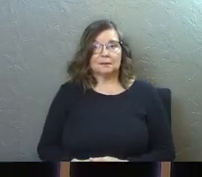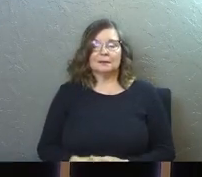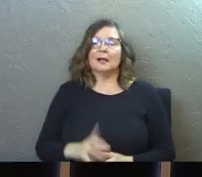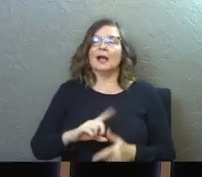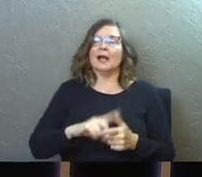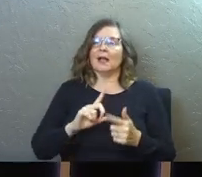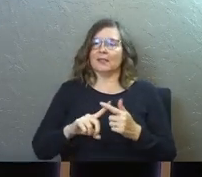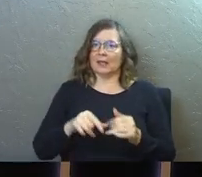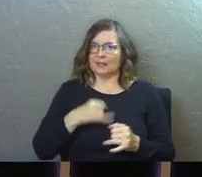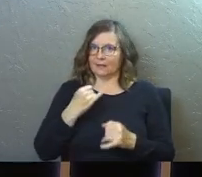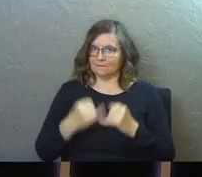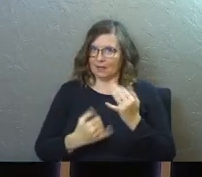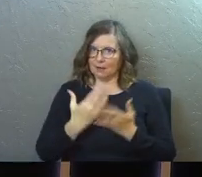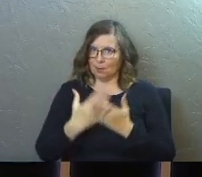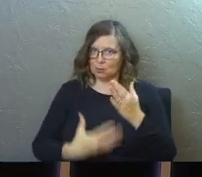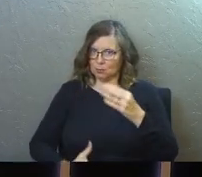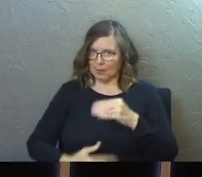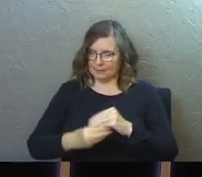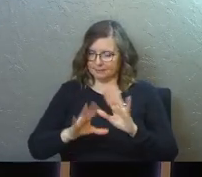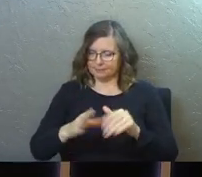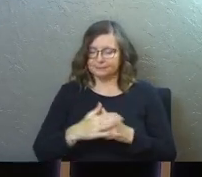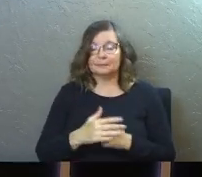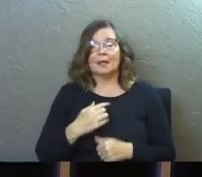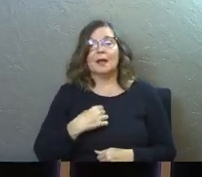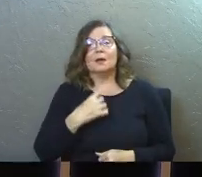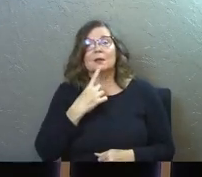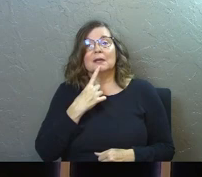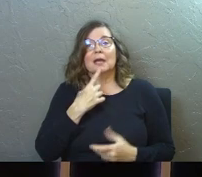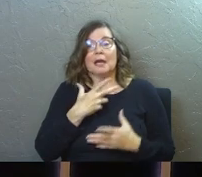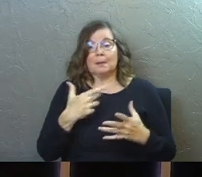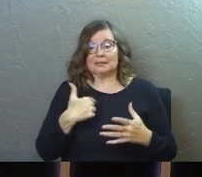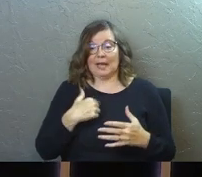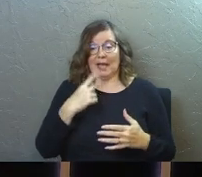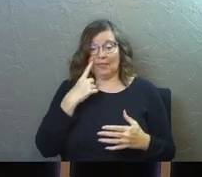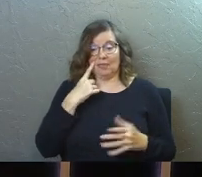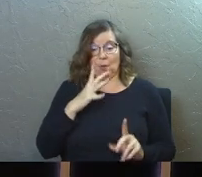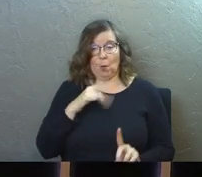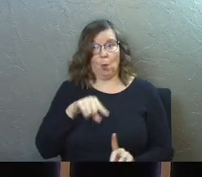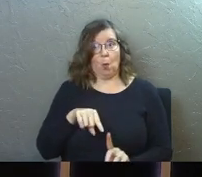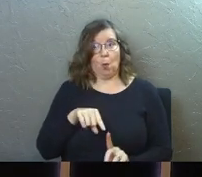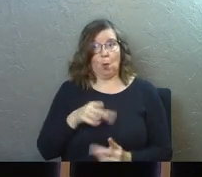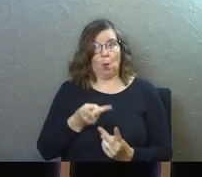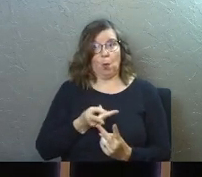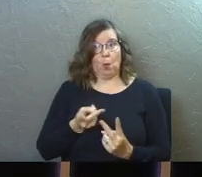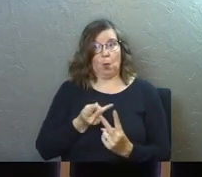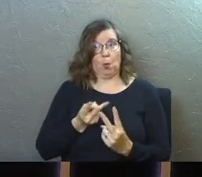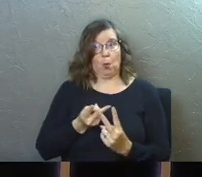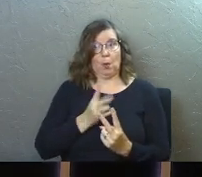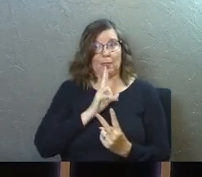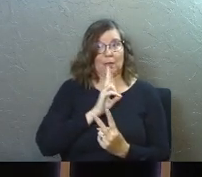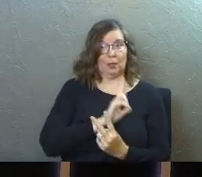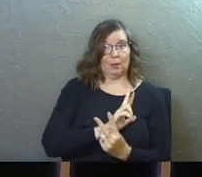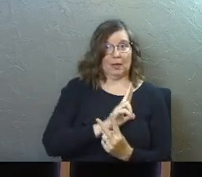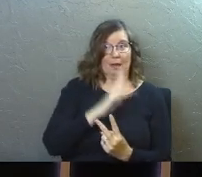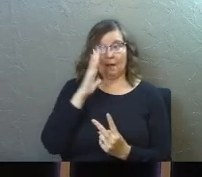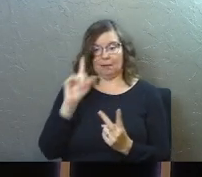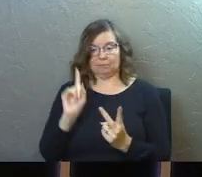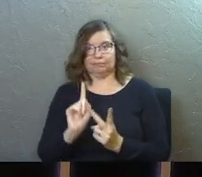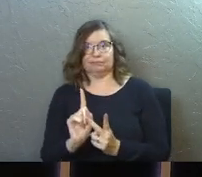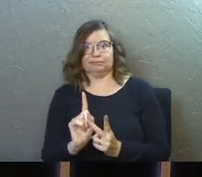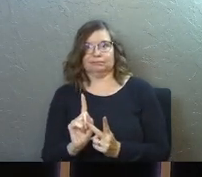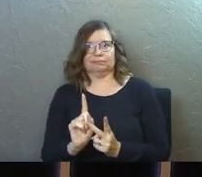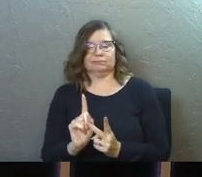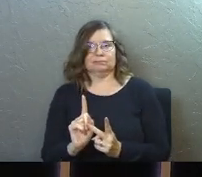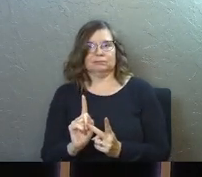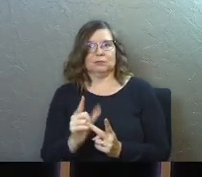And then here's the final twist. I would say as much as I think that is a bit of a picture in